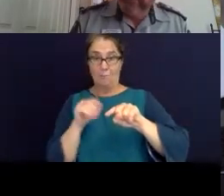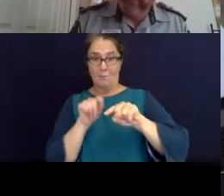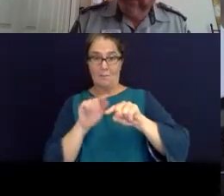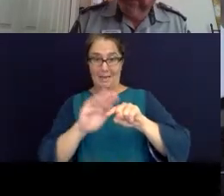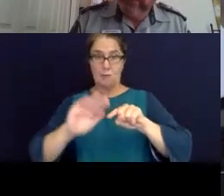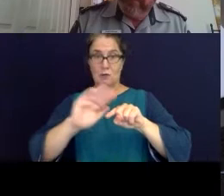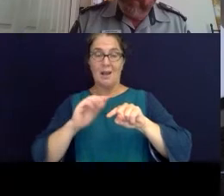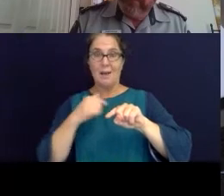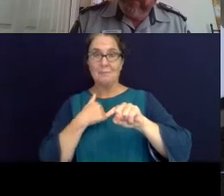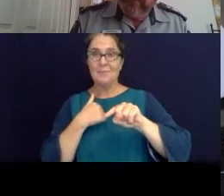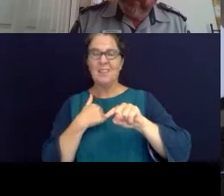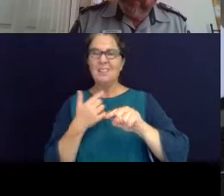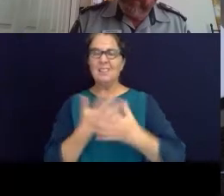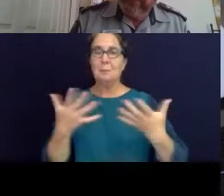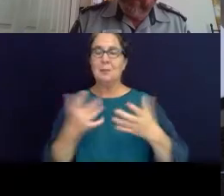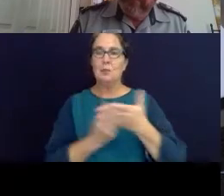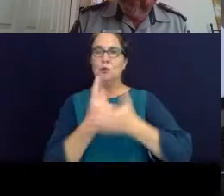all the other tribes in Aotearoa.